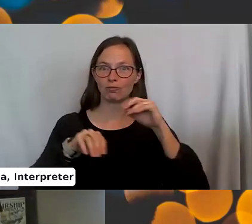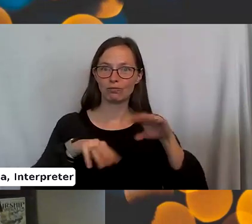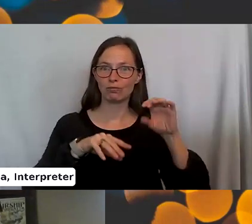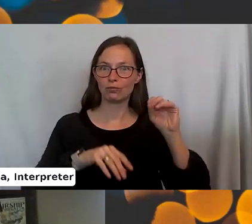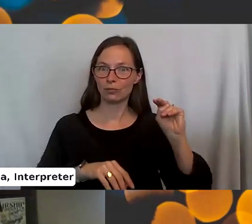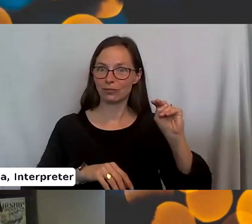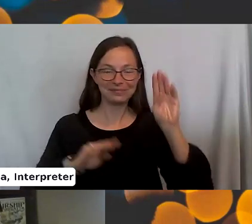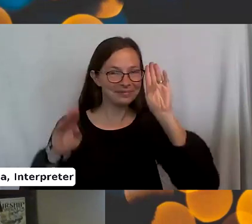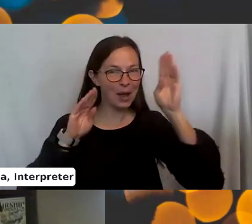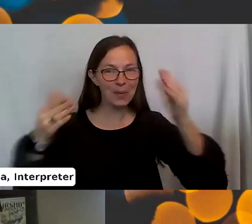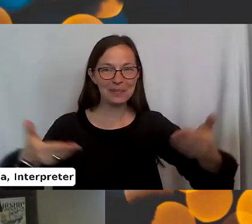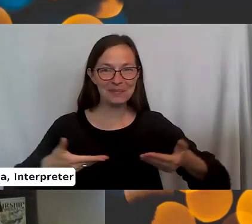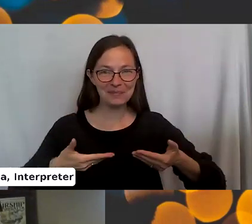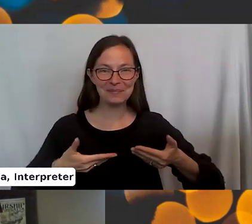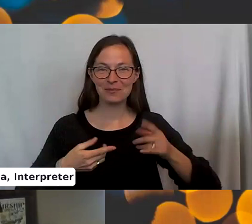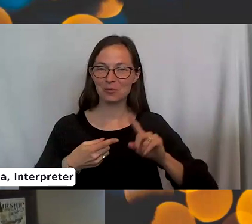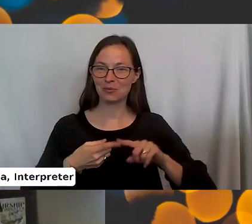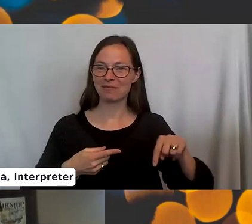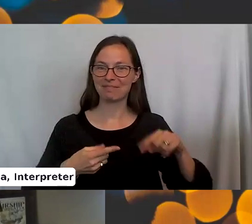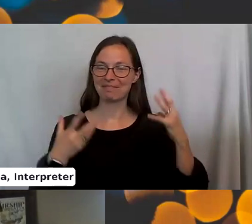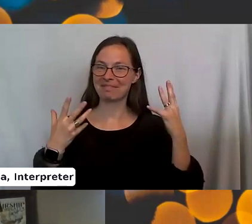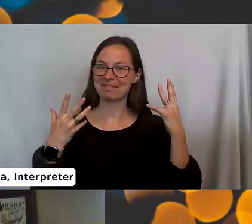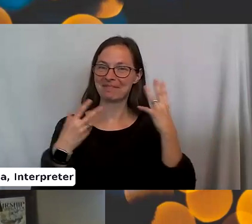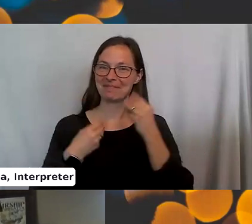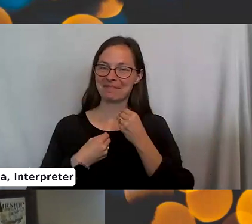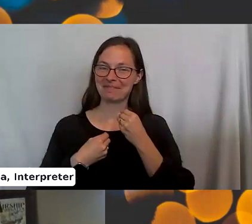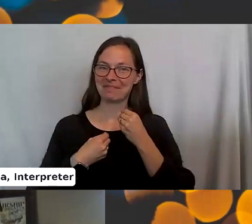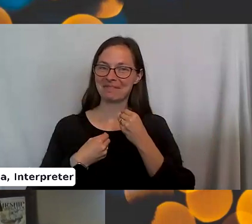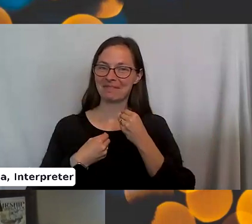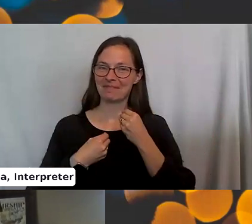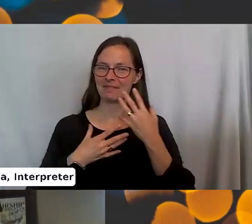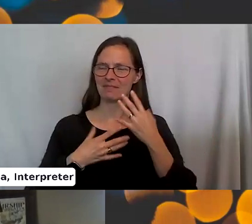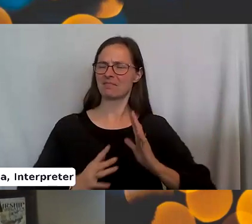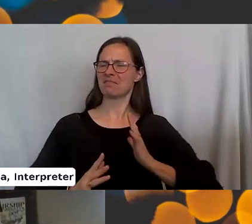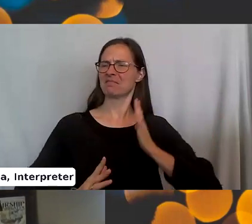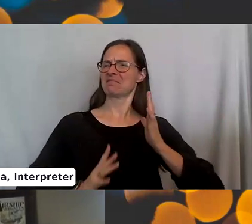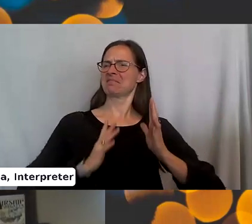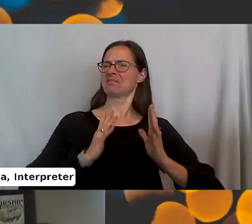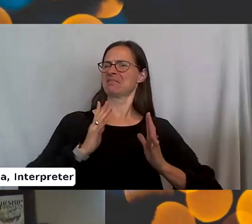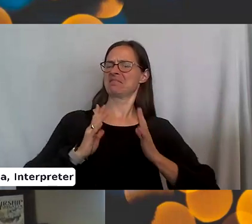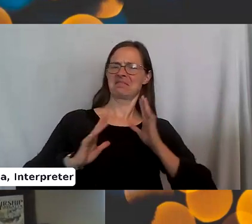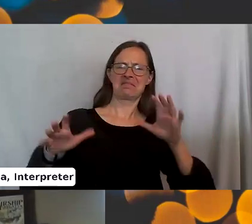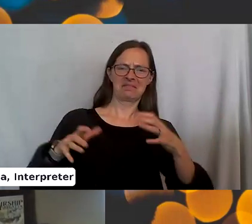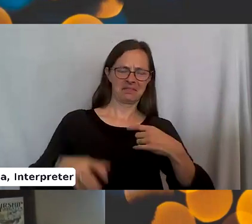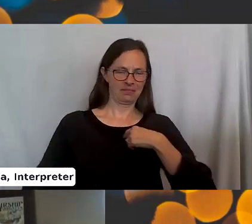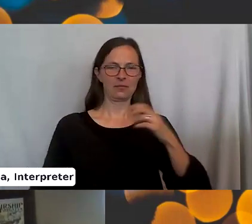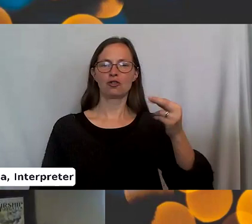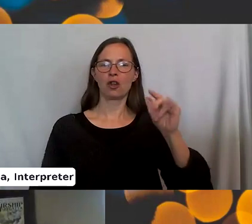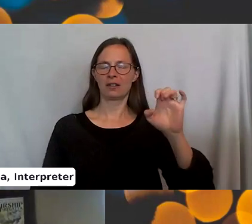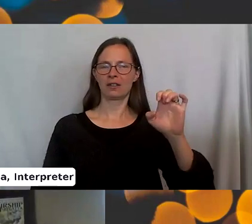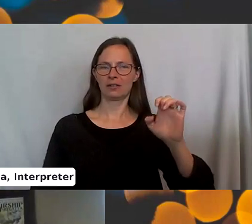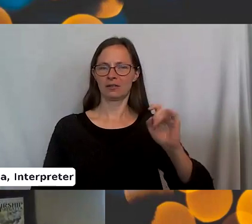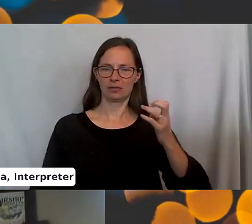Welcome to this lovely August body. I am Charlie, Chief Tinker here at